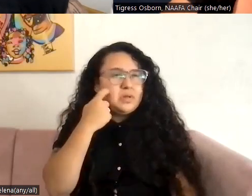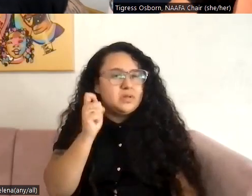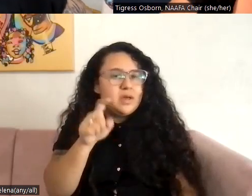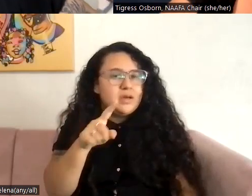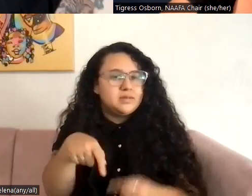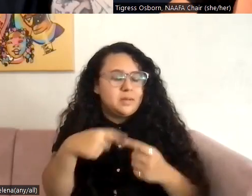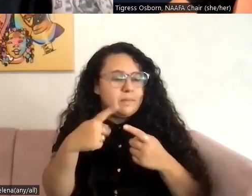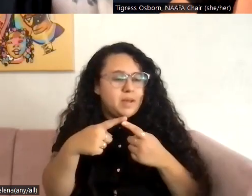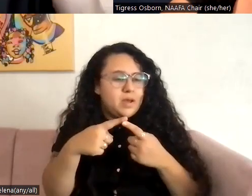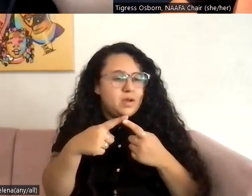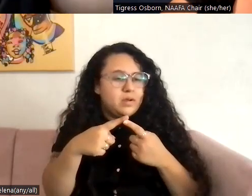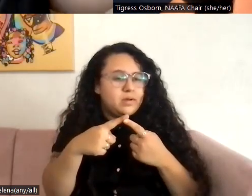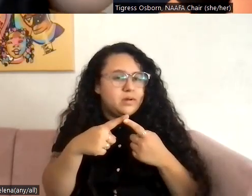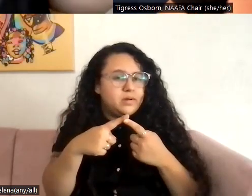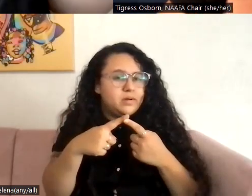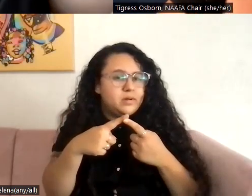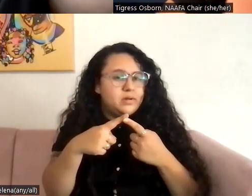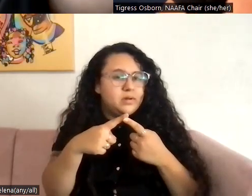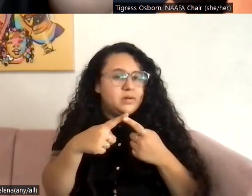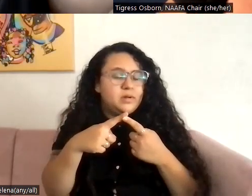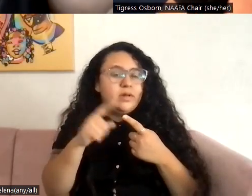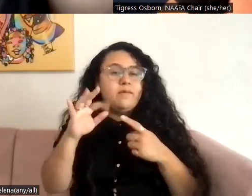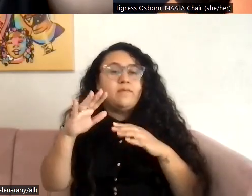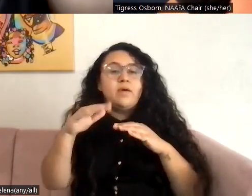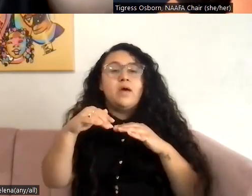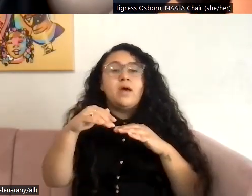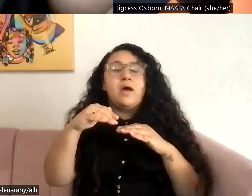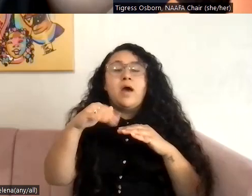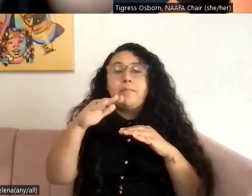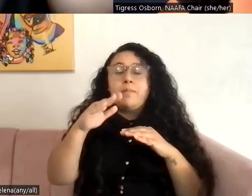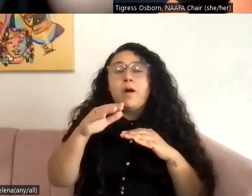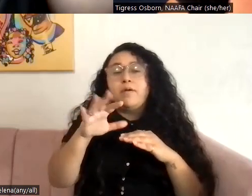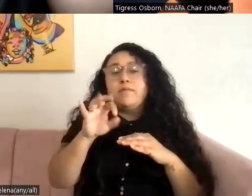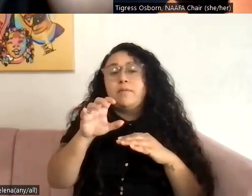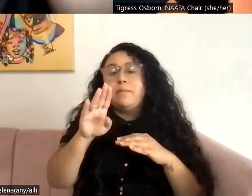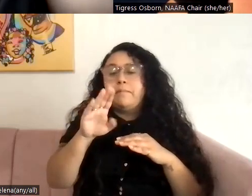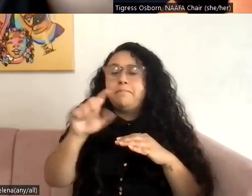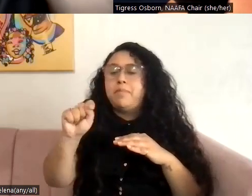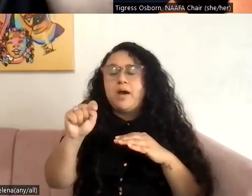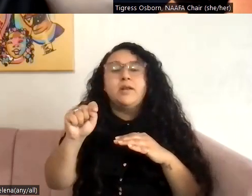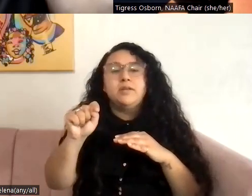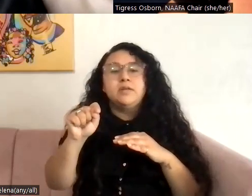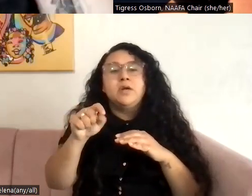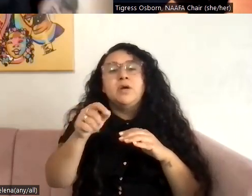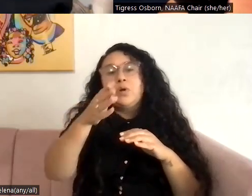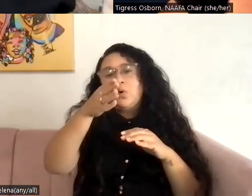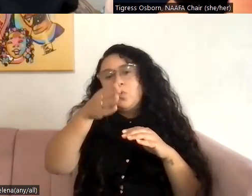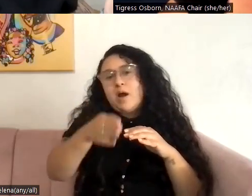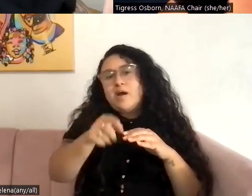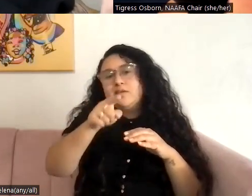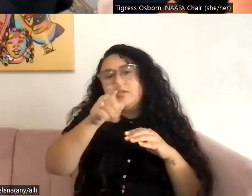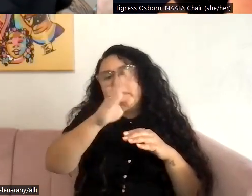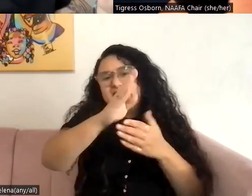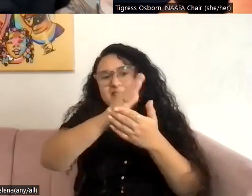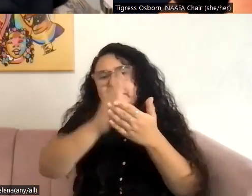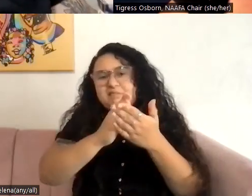about when the upper portion of your butt crack split slightly and you get kind of rashy, like, what do you do